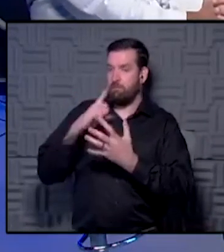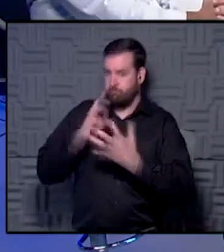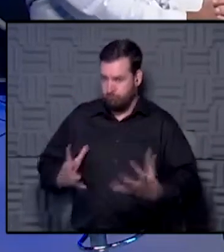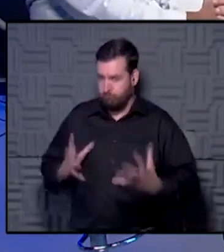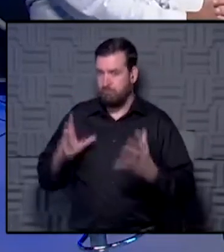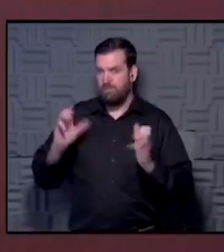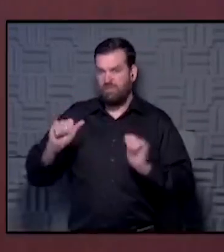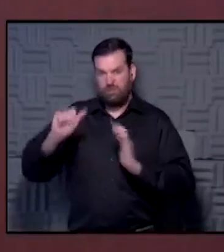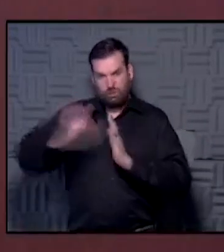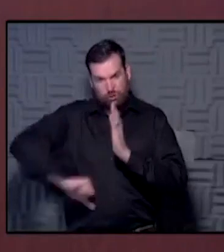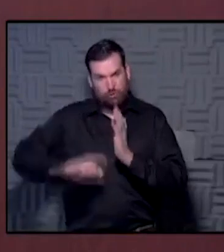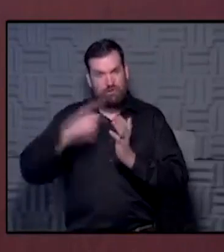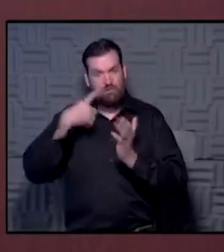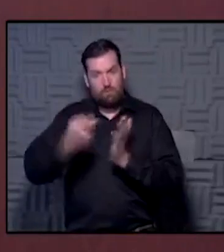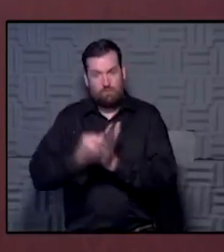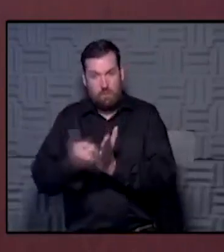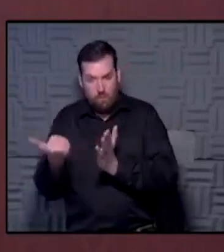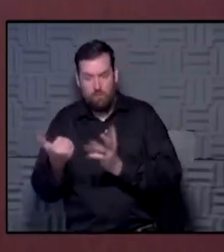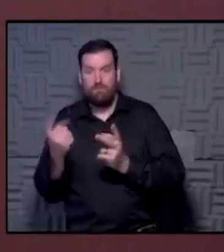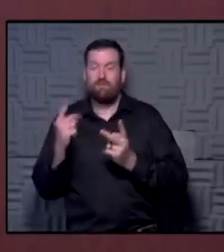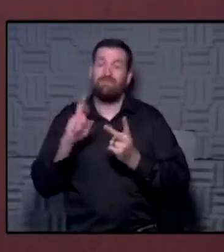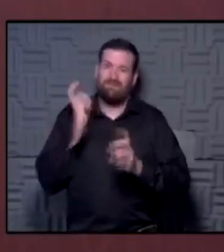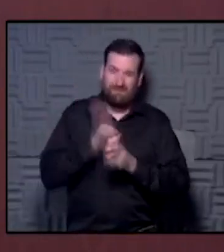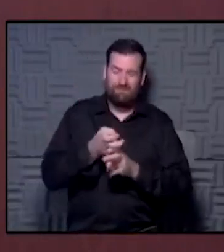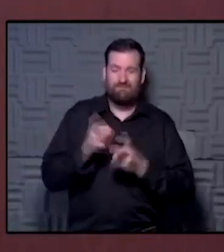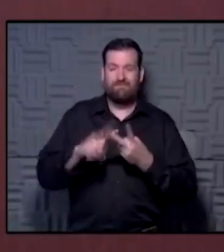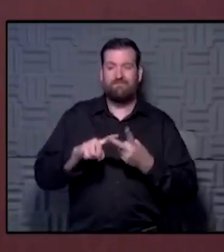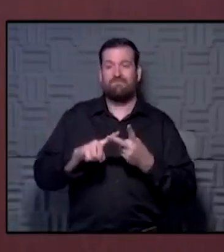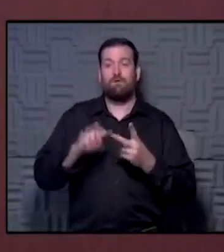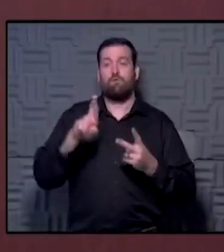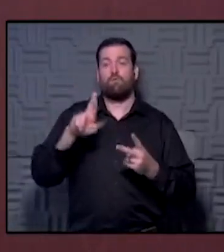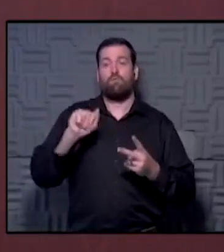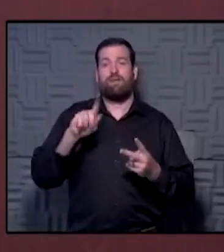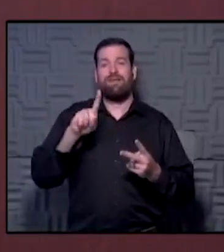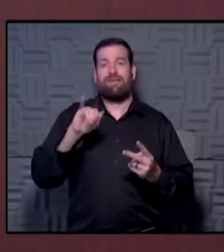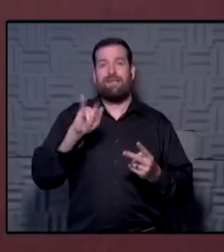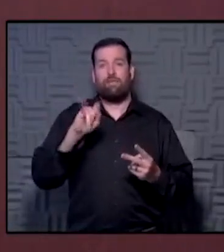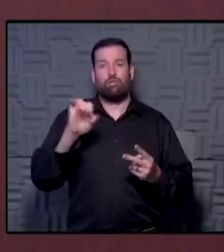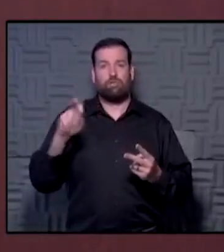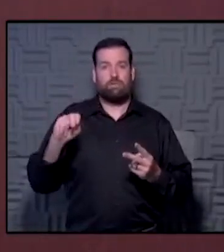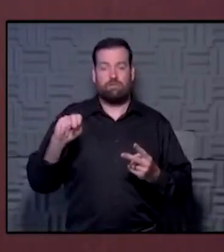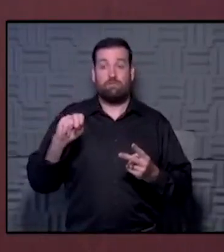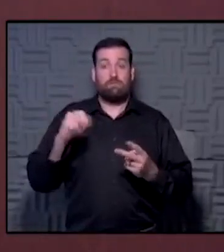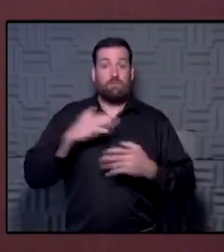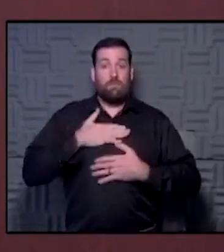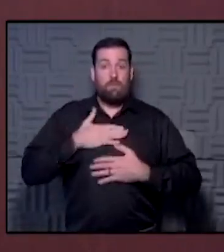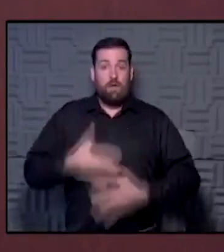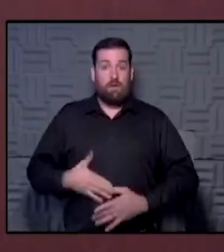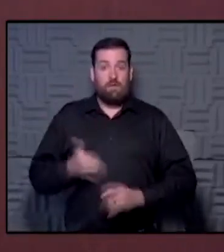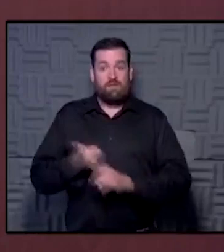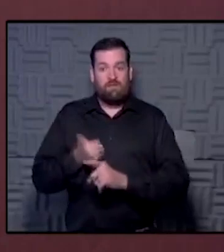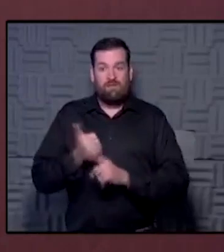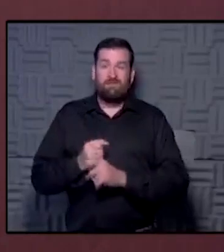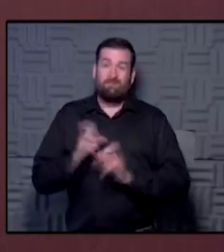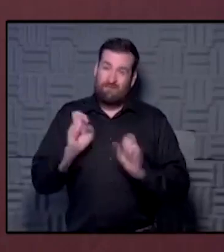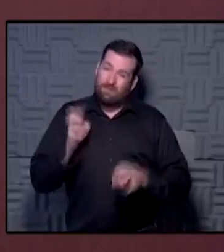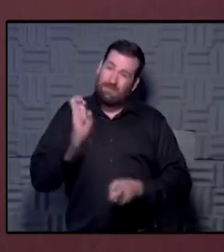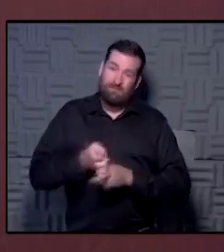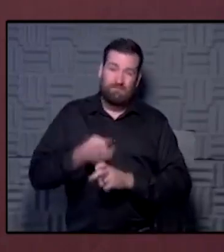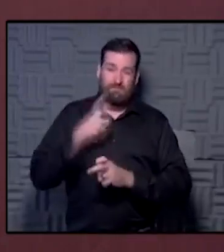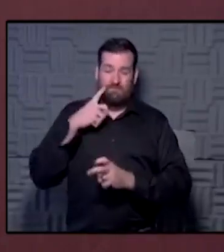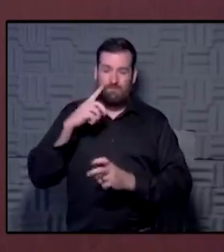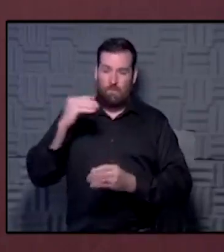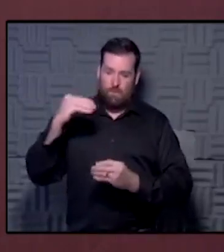surgery to remove a cancer, certainly for radiation. Some patients, I think, just really the body can make it harder to deliver